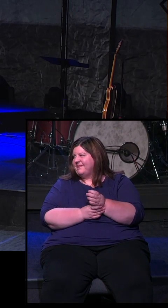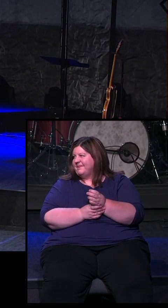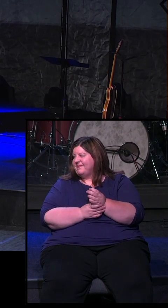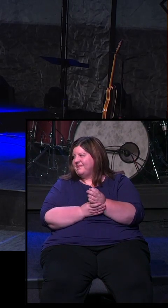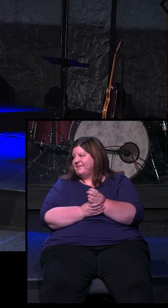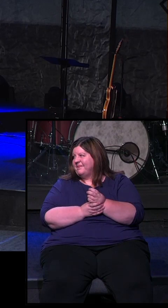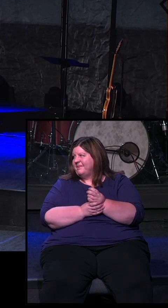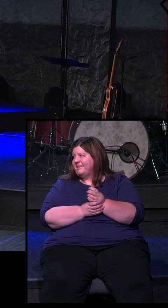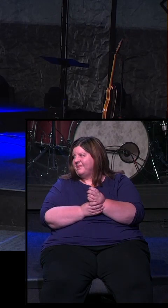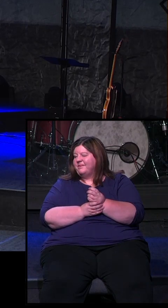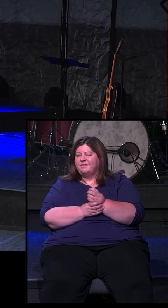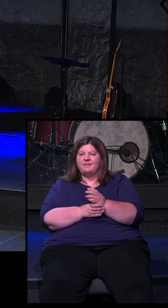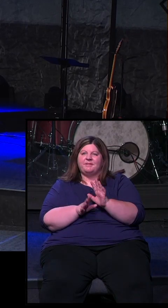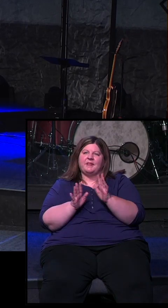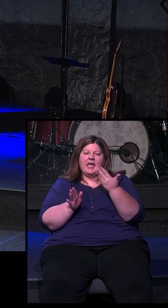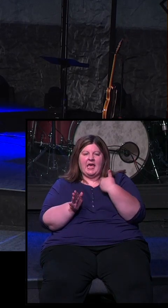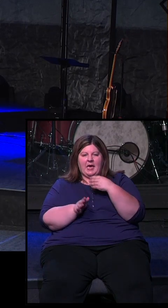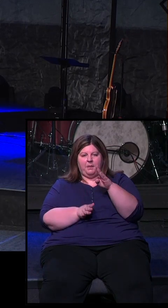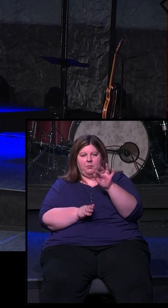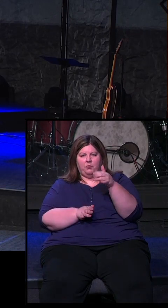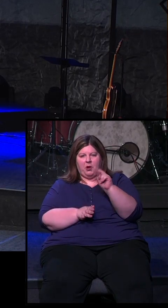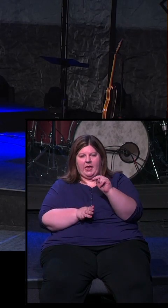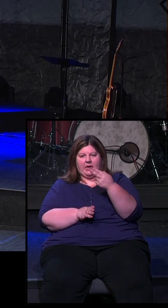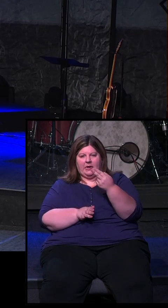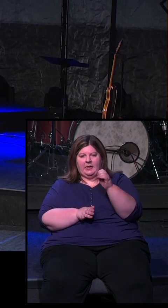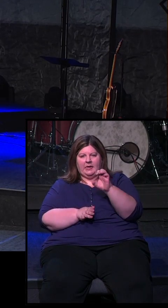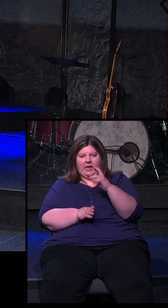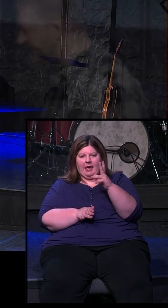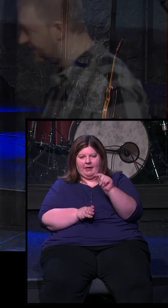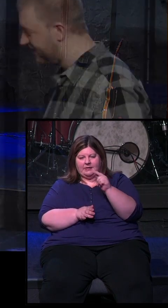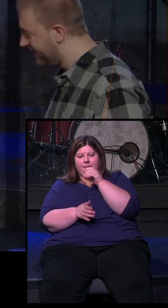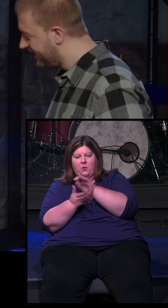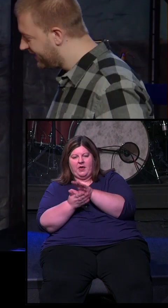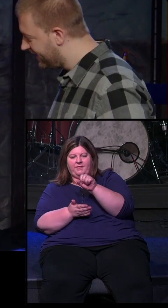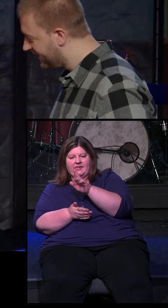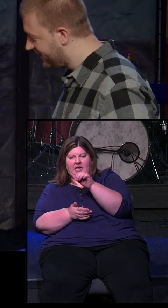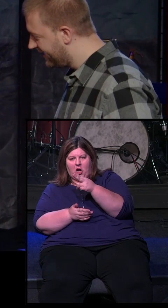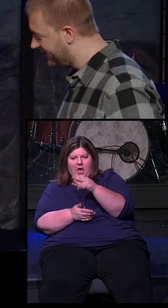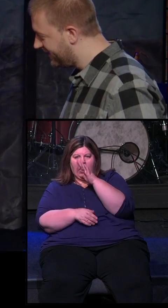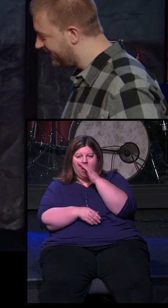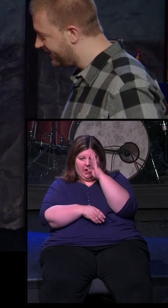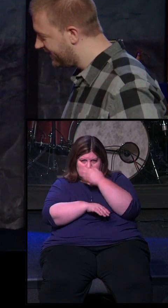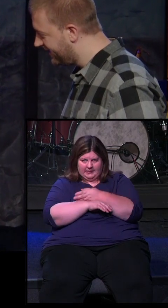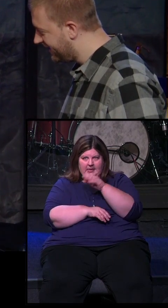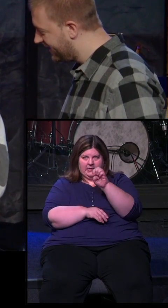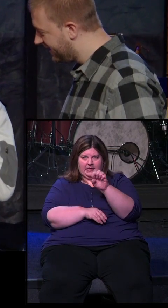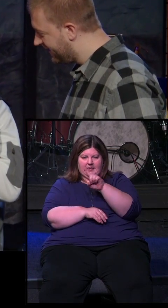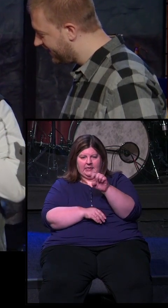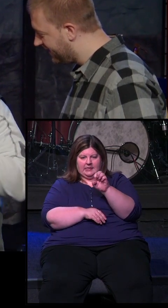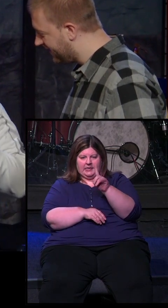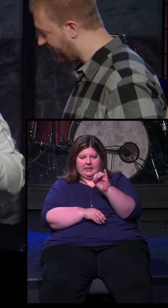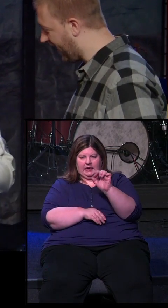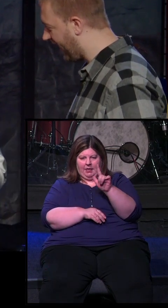All right. I'm Brian Heck. This is my wife, Sarah Heck, and this is Ezekiel. So, we'll be dedicating